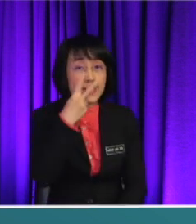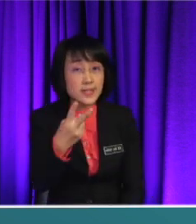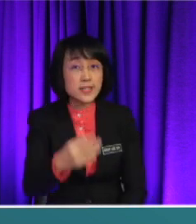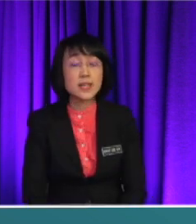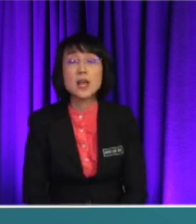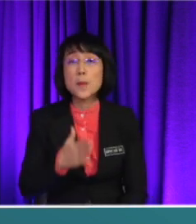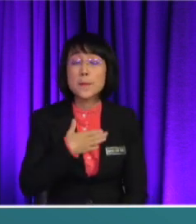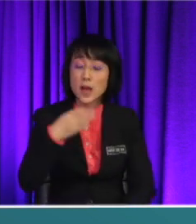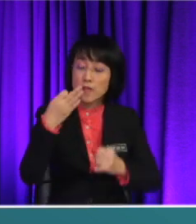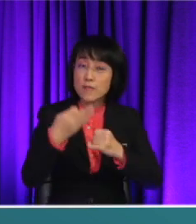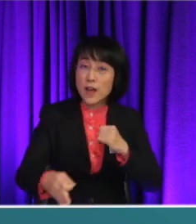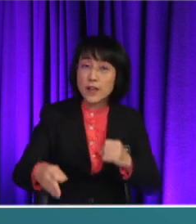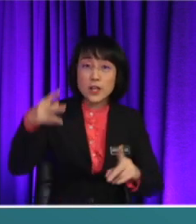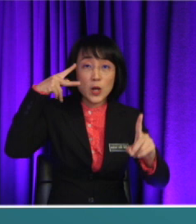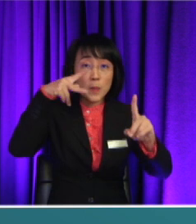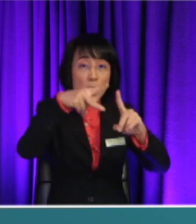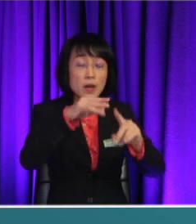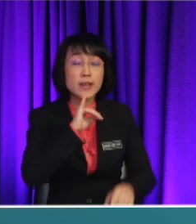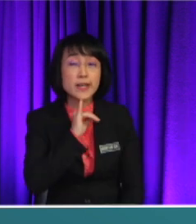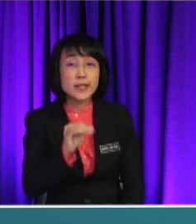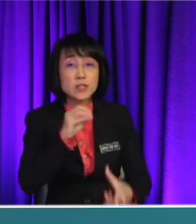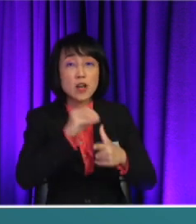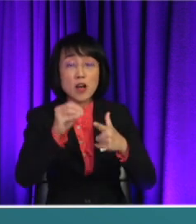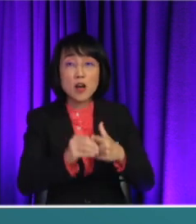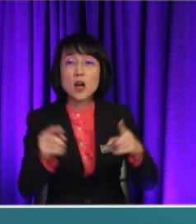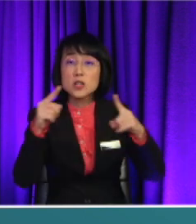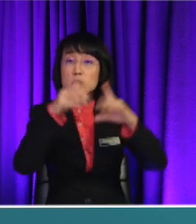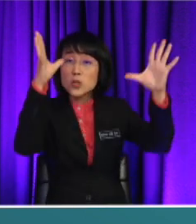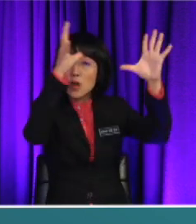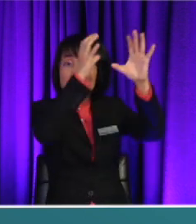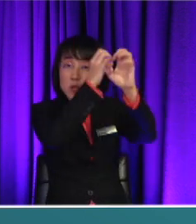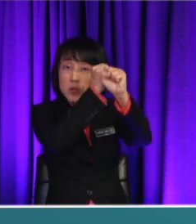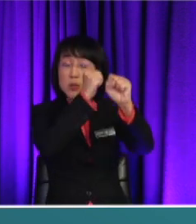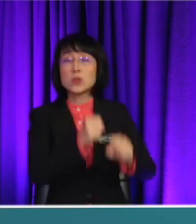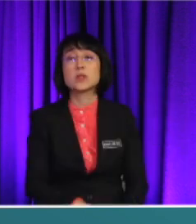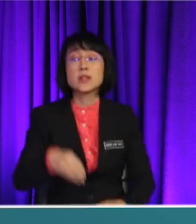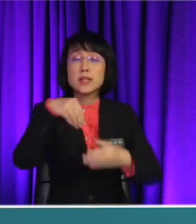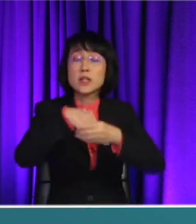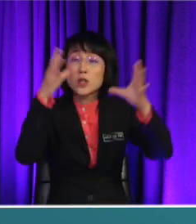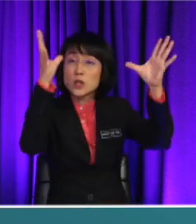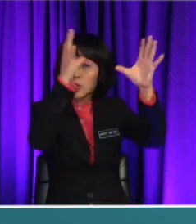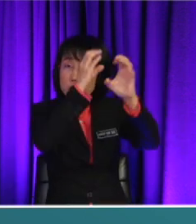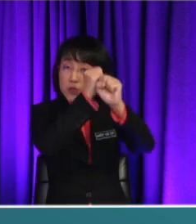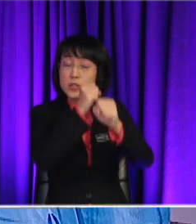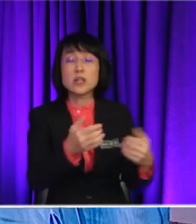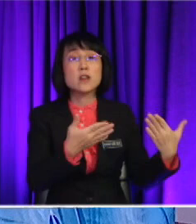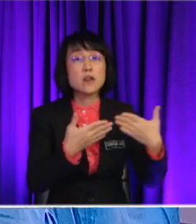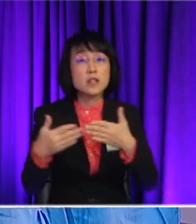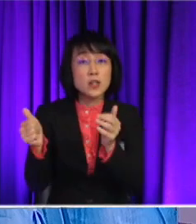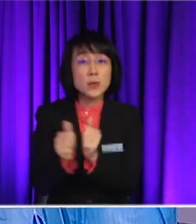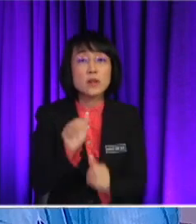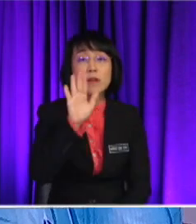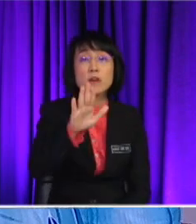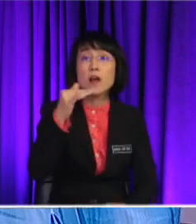my final point is Or you can say to conclude Or in conclusion Then you continue with your last point,